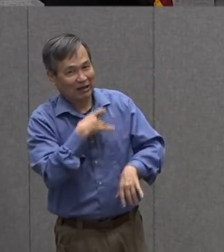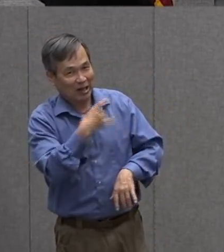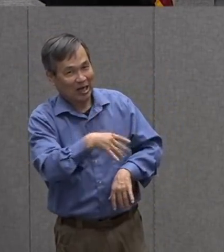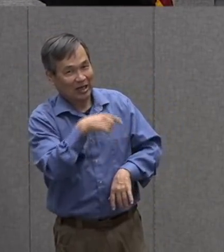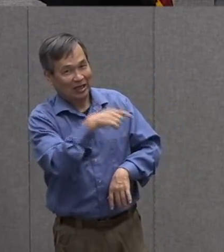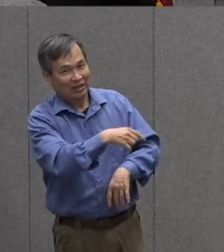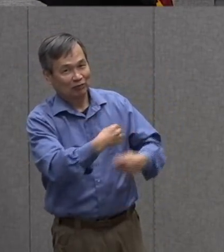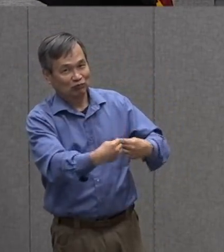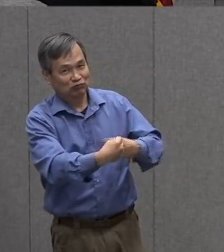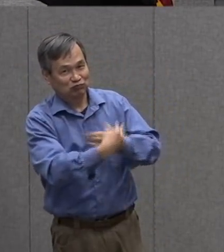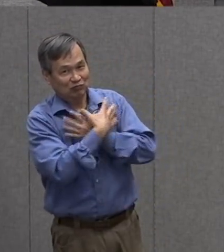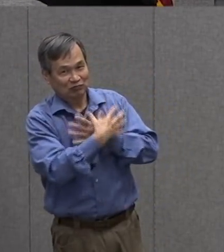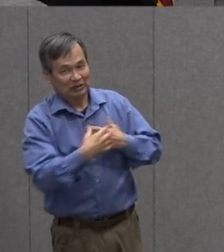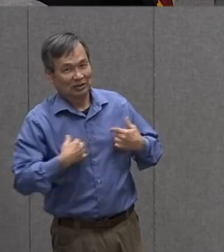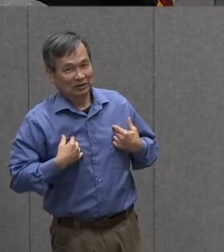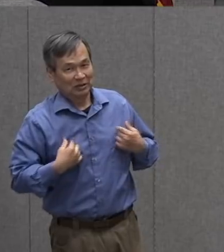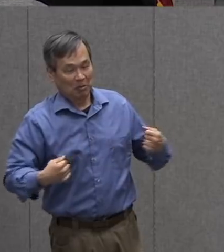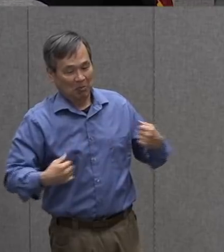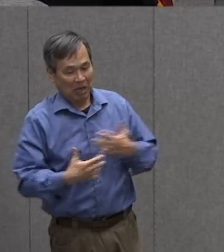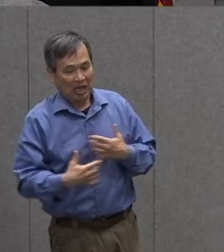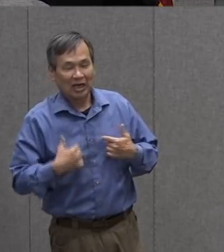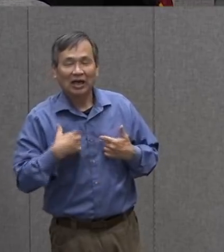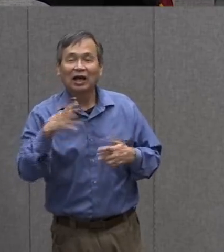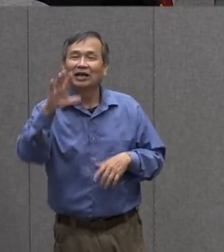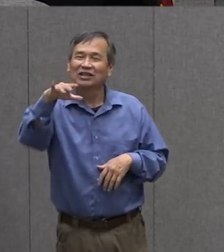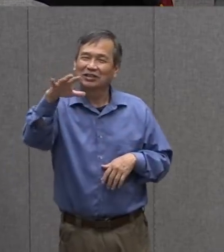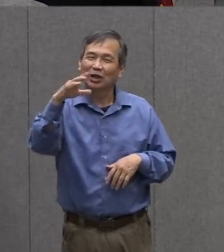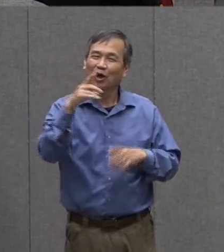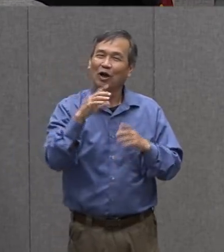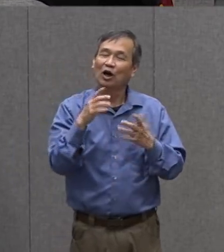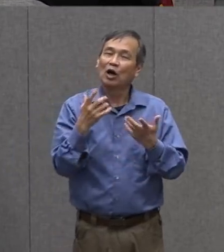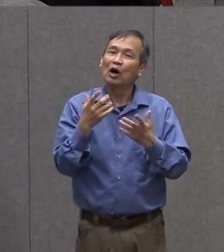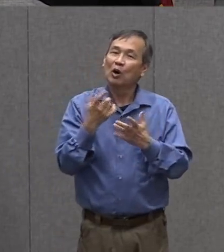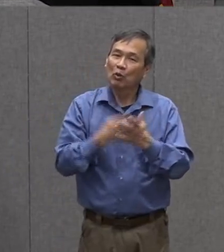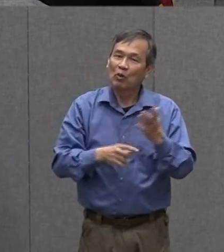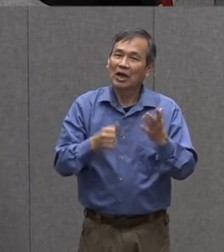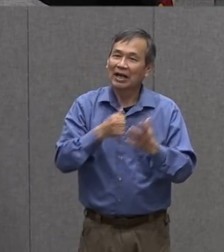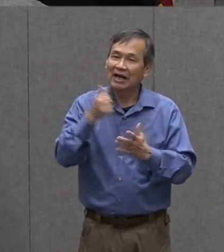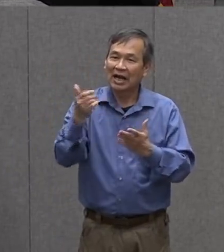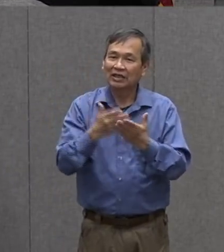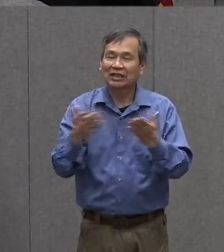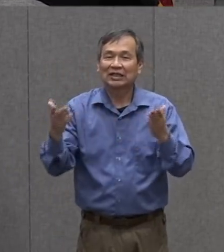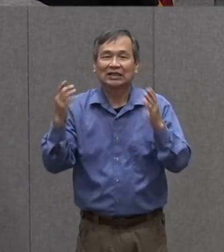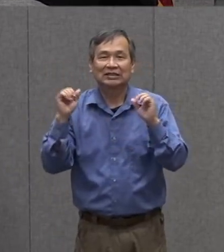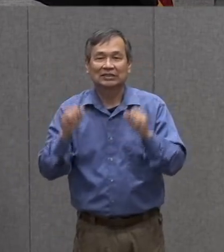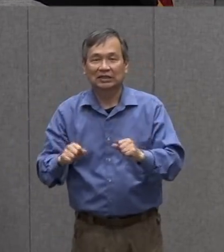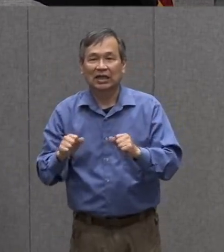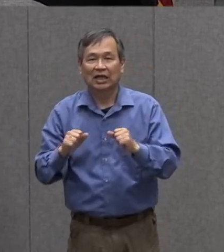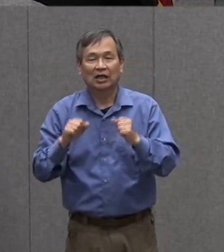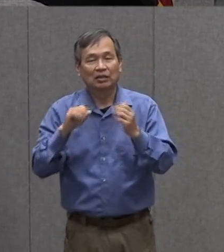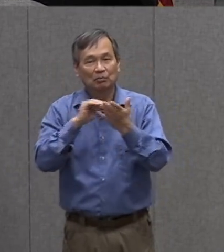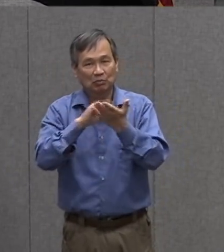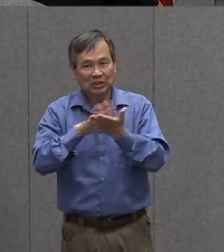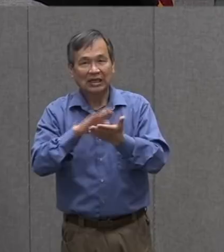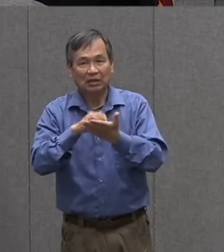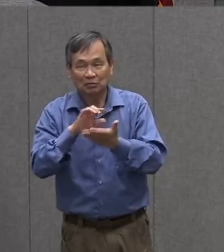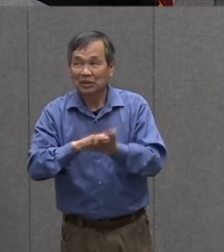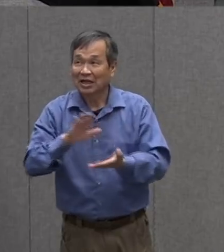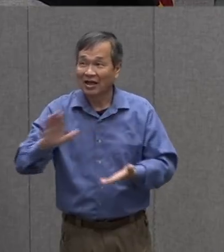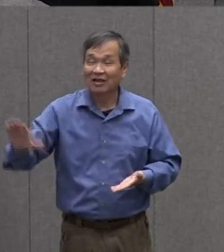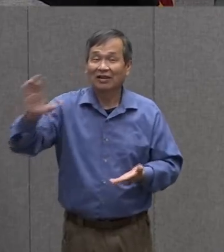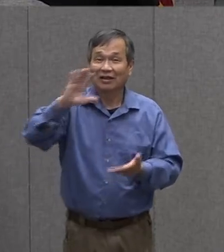or what other careers can you think about that record their thoughts on paper so that they later